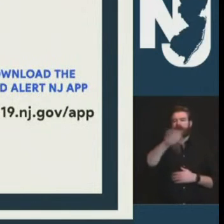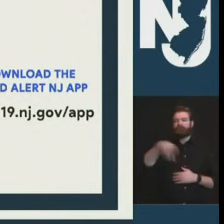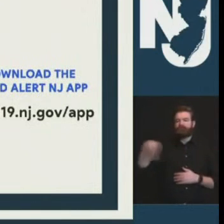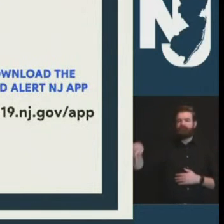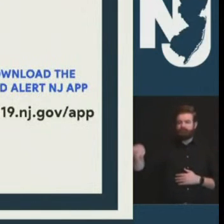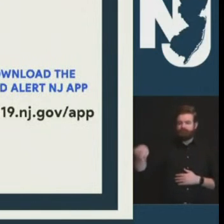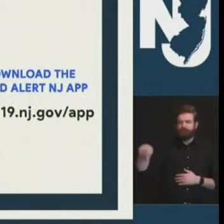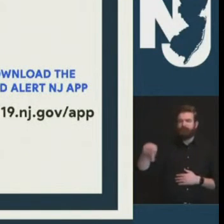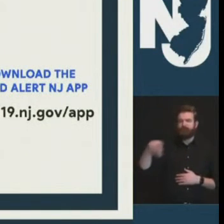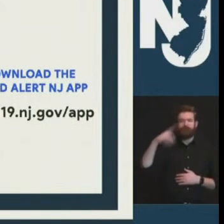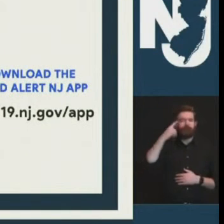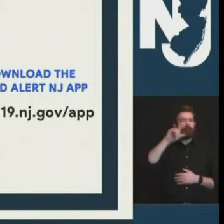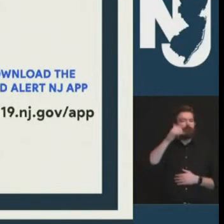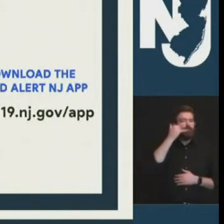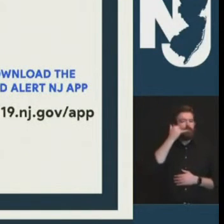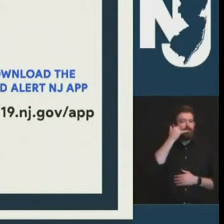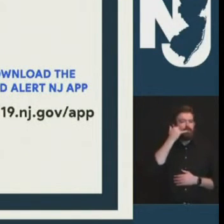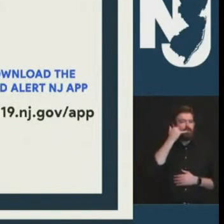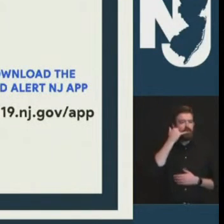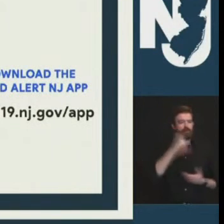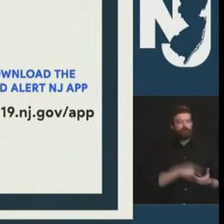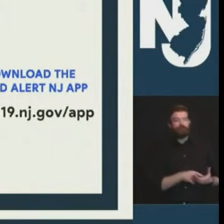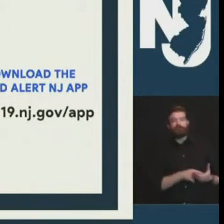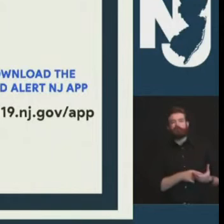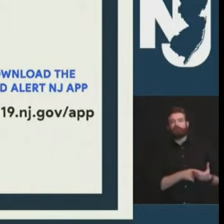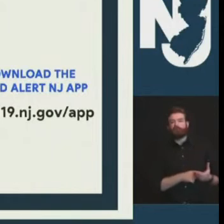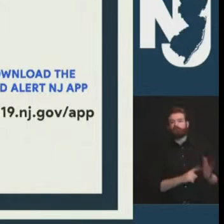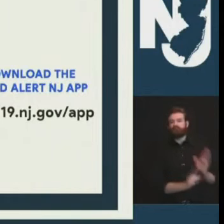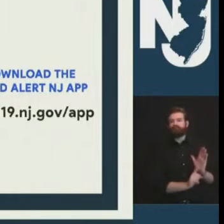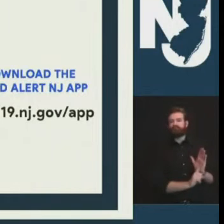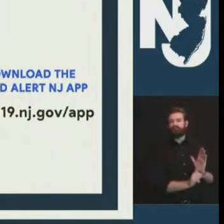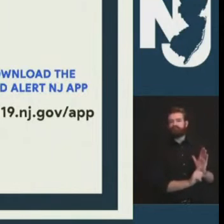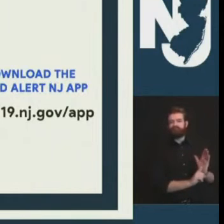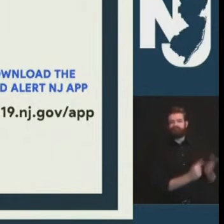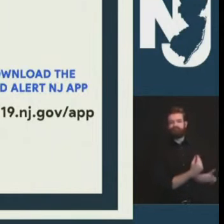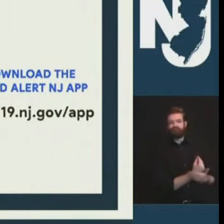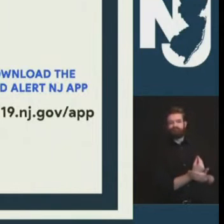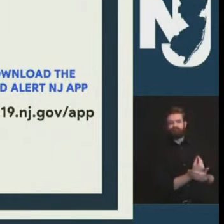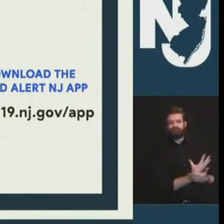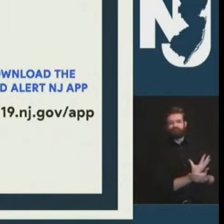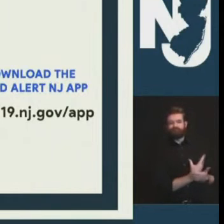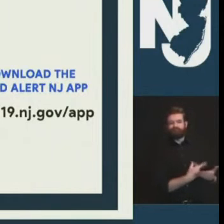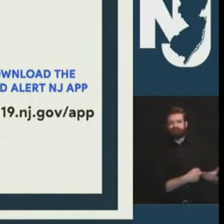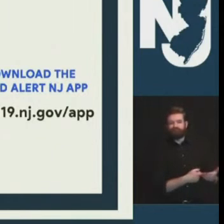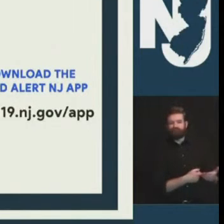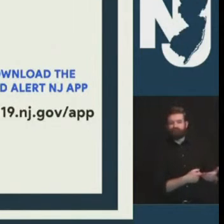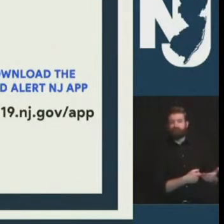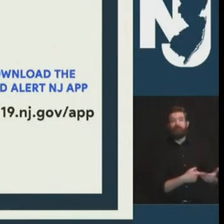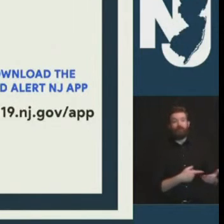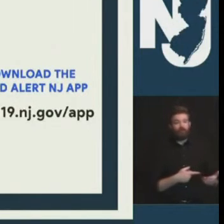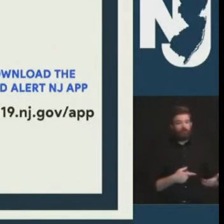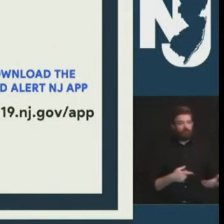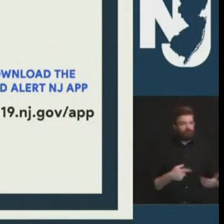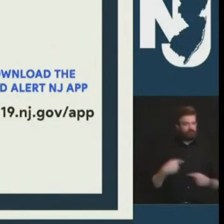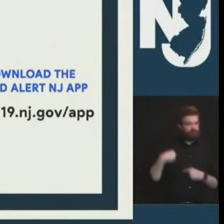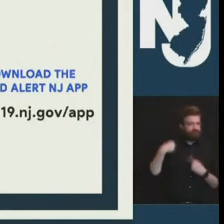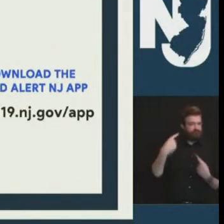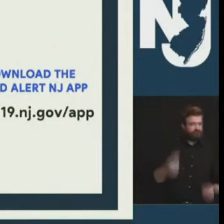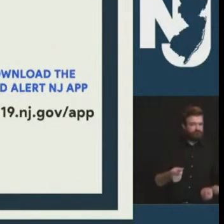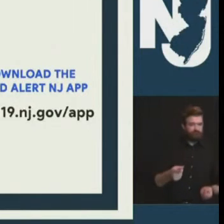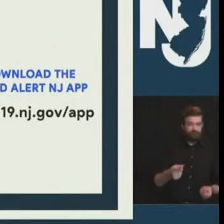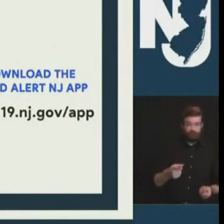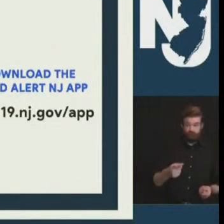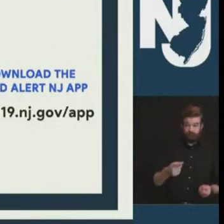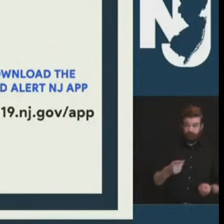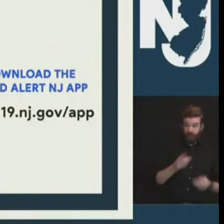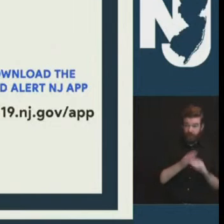keeping you protected the app has been so far downloaded more than 375 000 times that's an increase by the